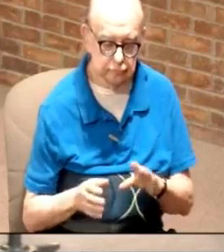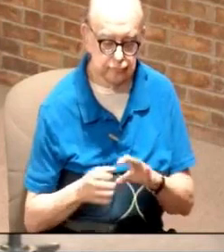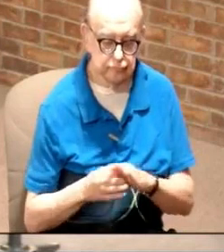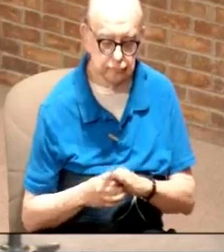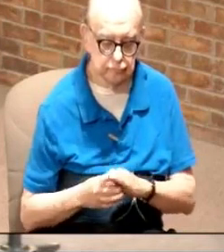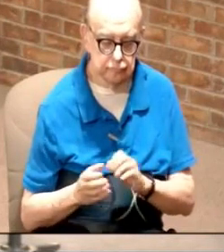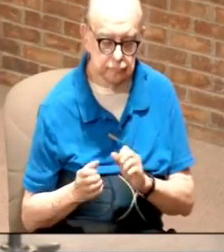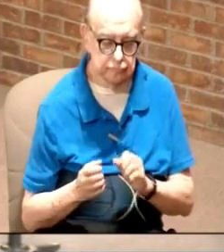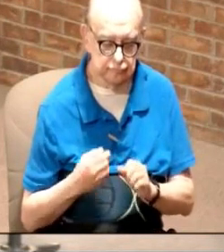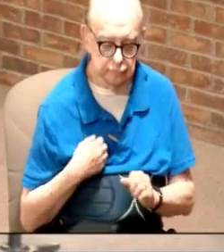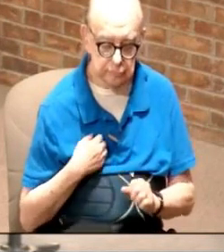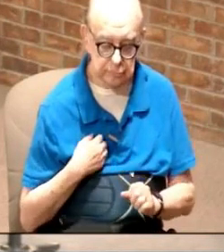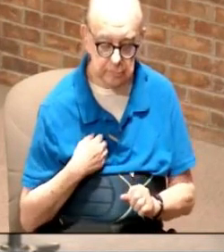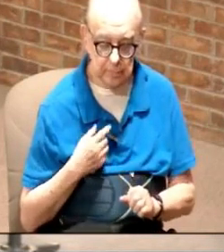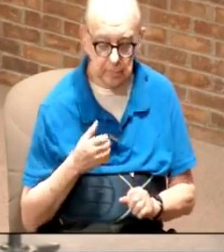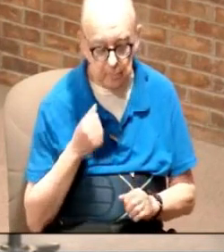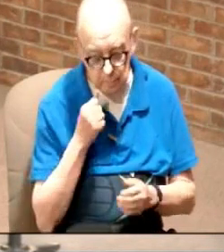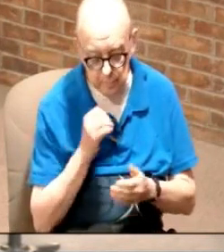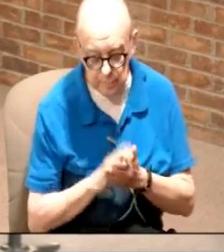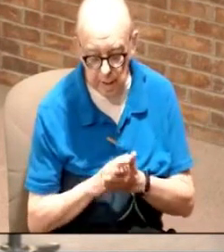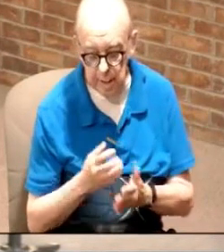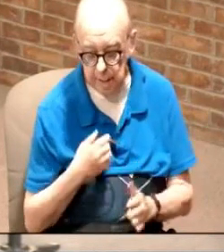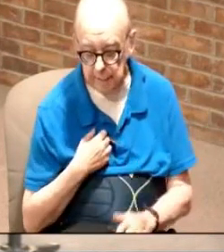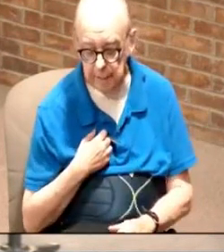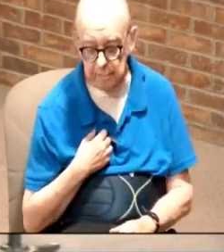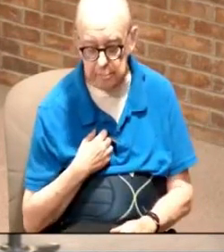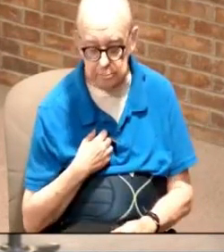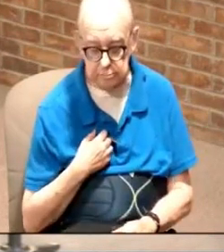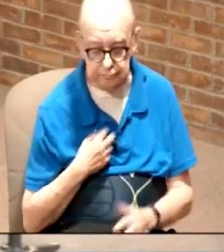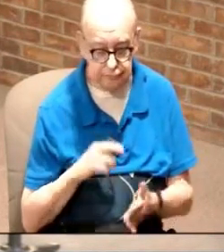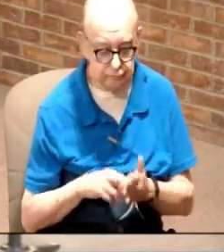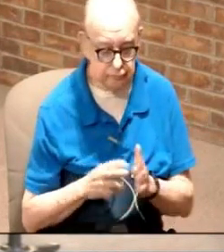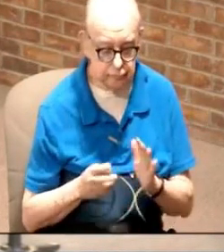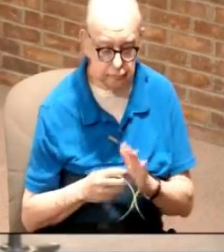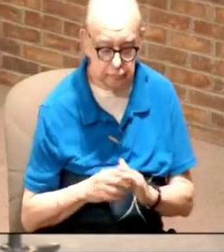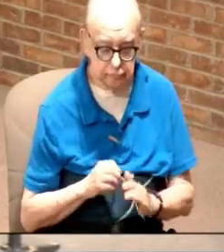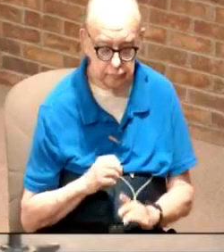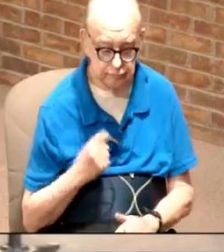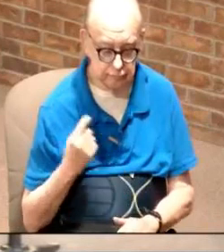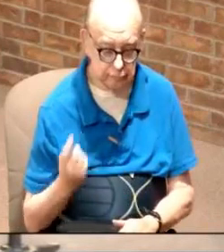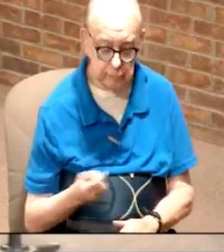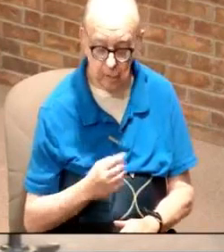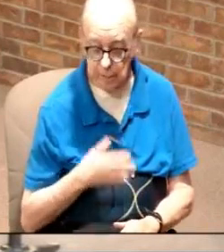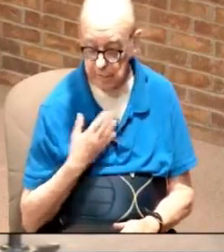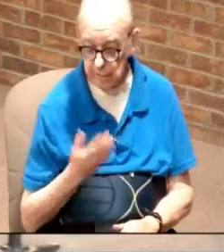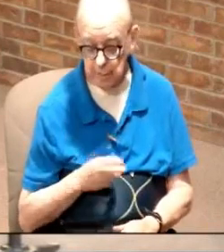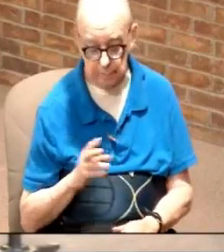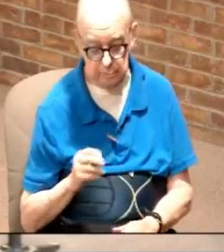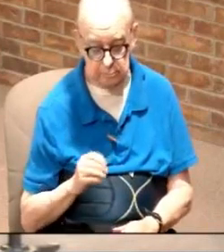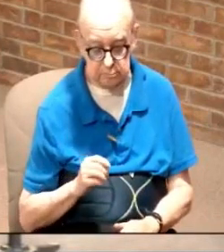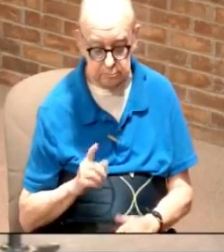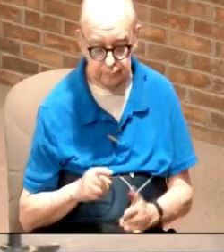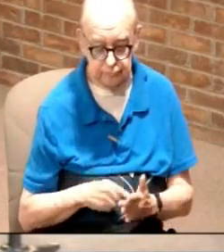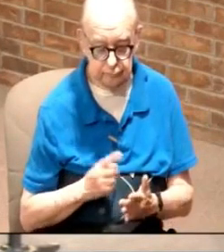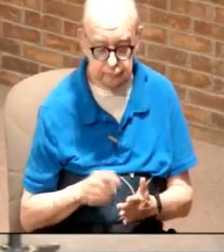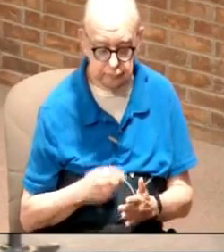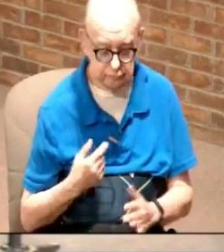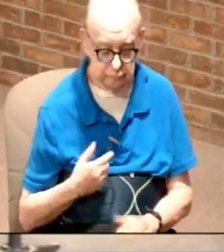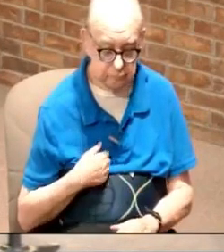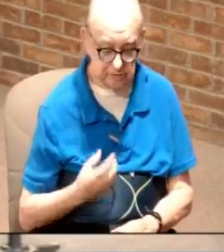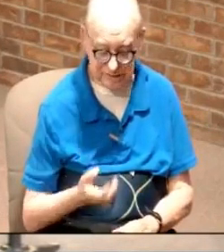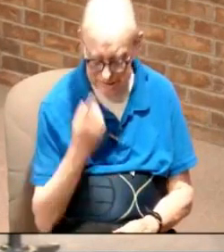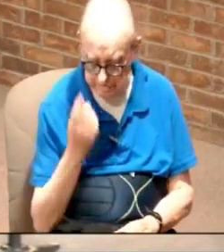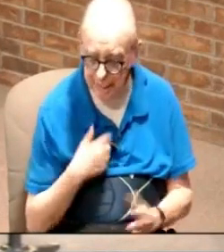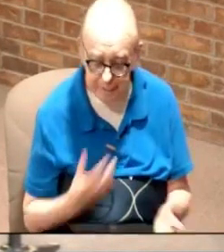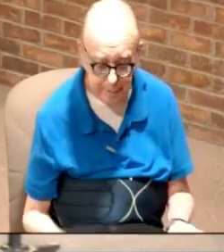her and me okay now does that mean that we're always happy no there are some times that she gets ticked